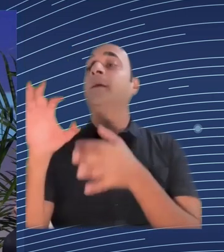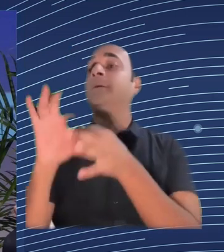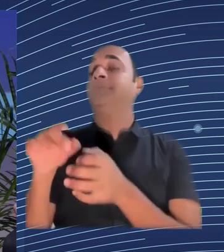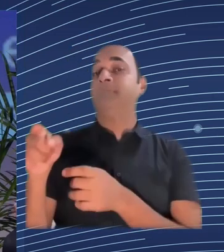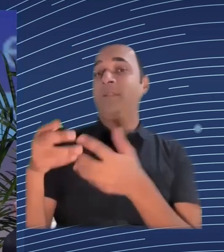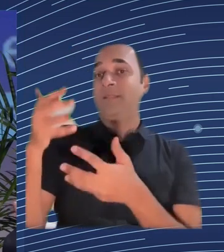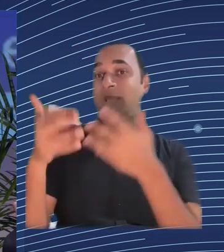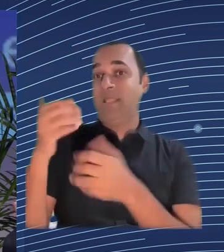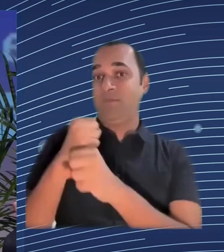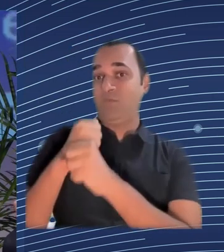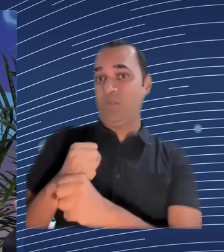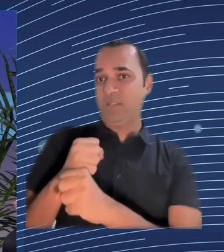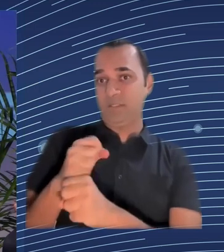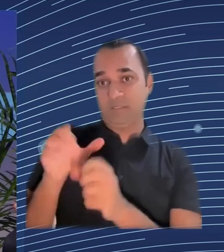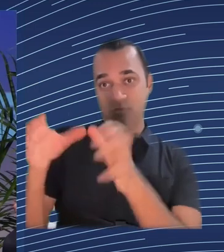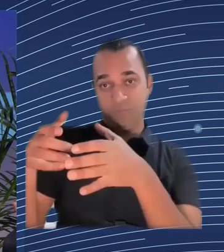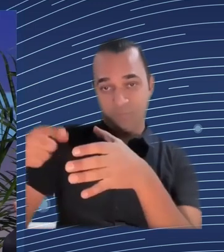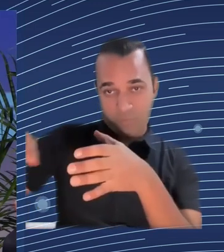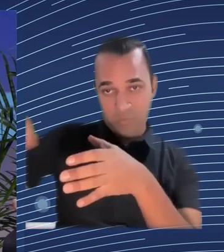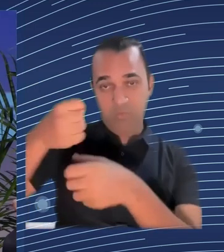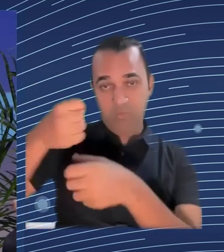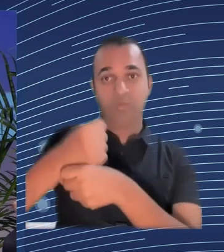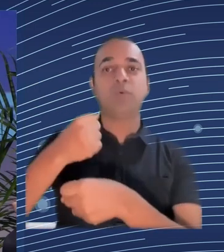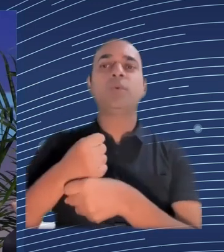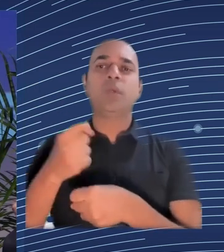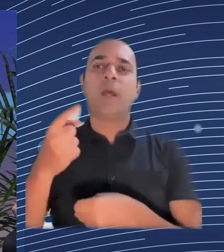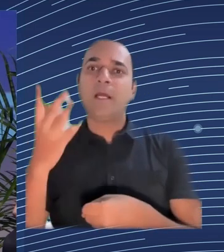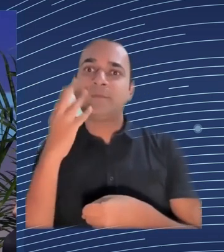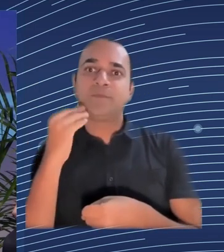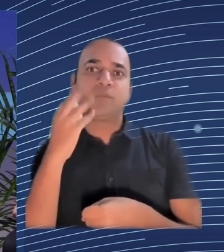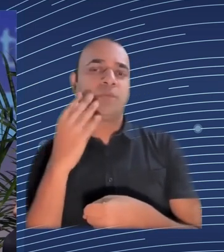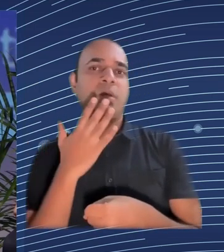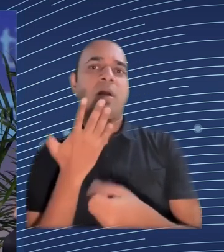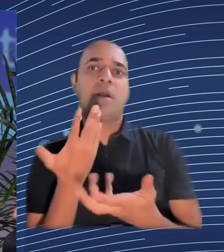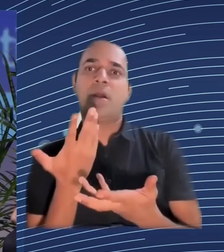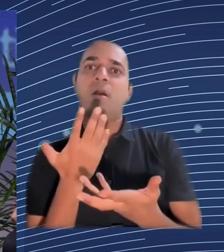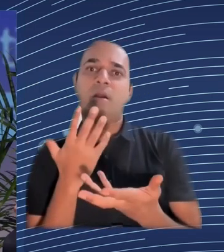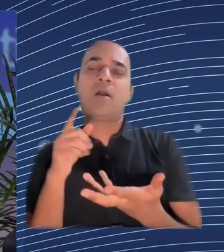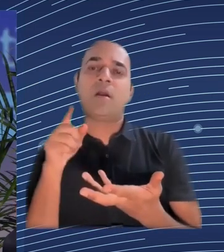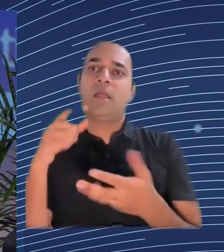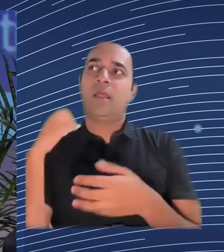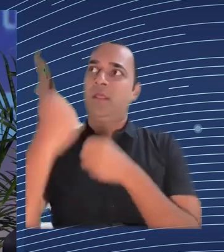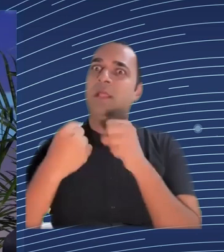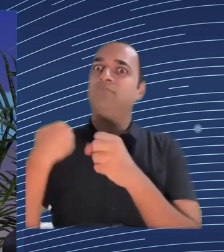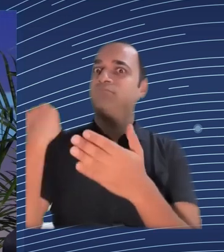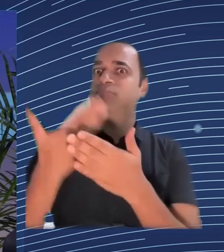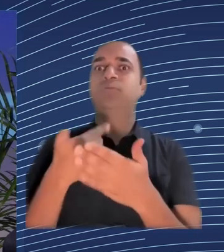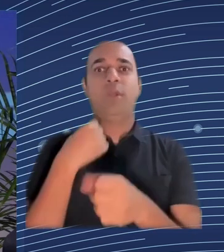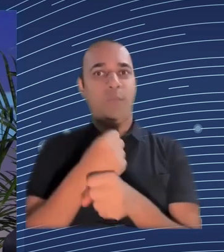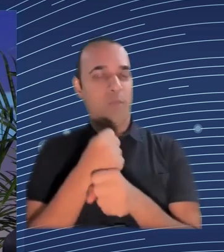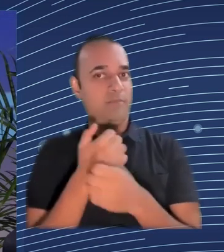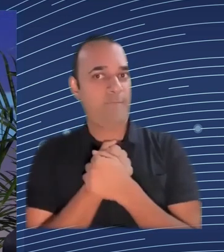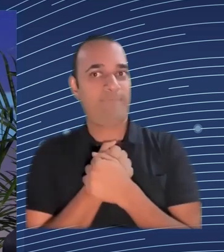very academic we have a situation with Uber with the robo firings we won at the court of appeal they were obliged to give an